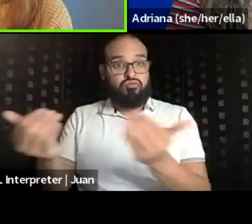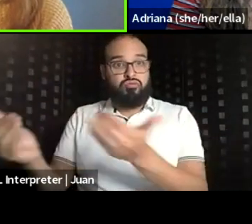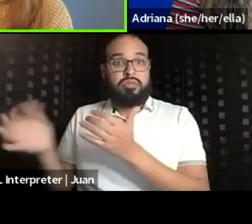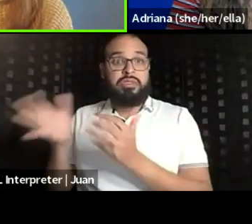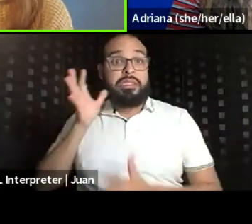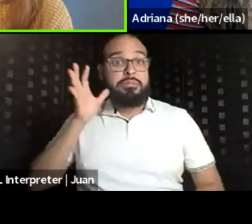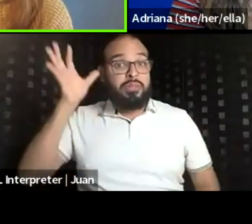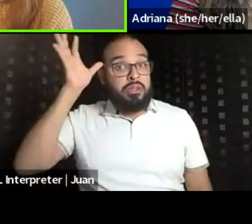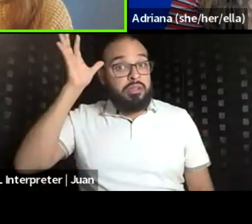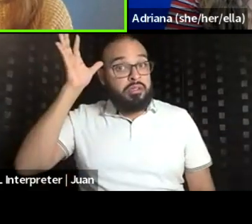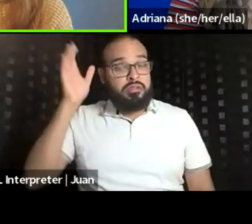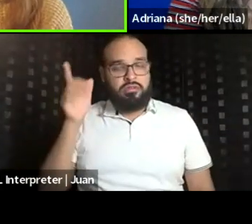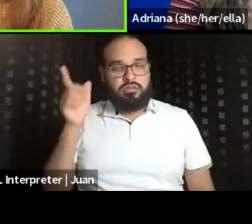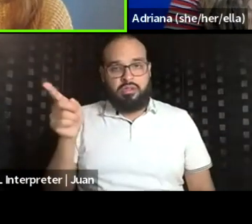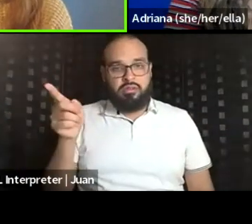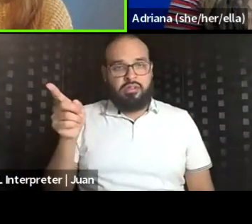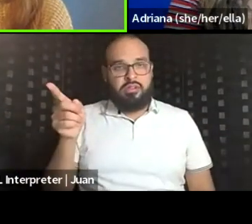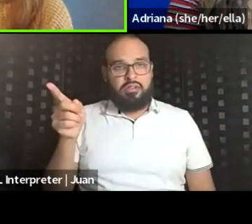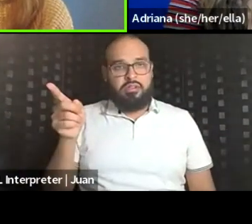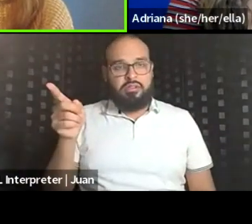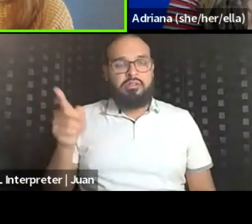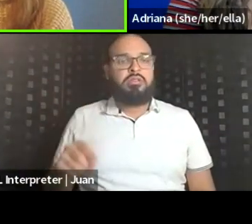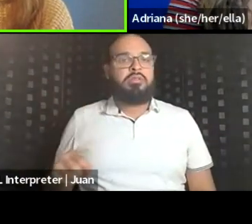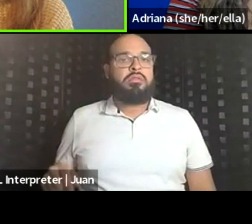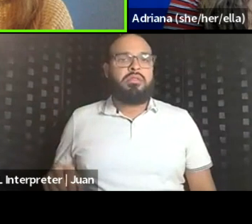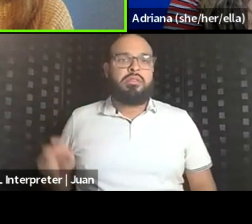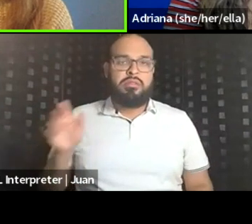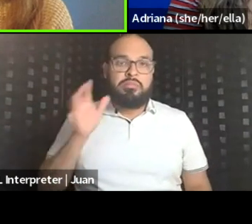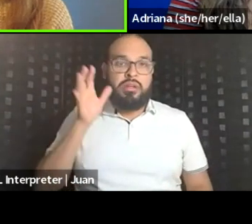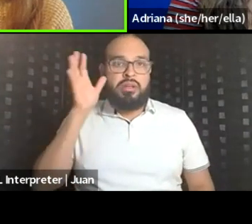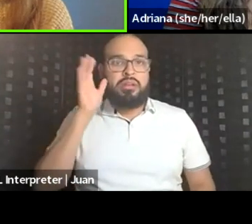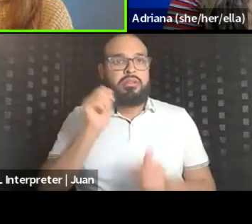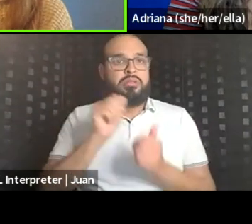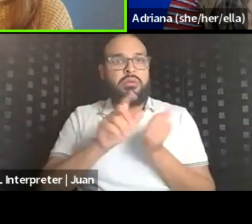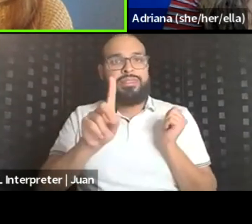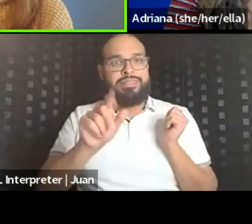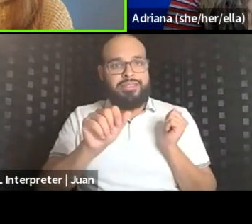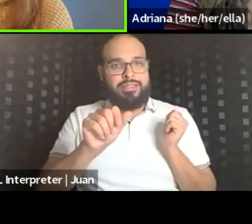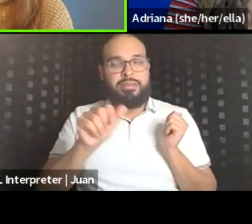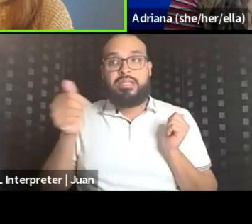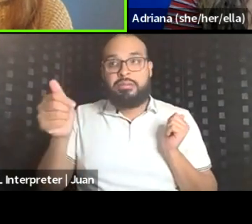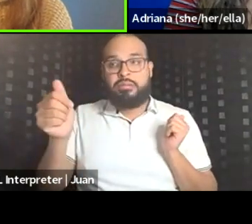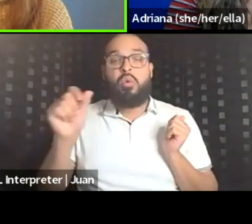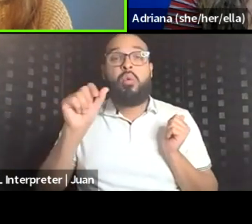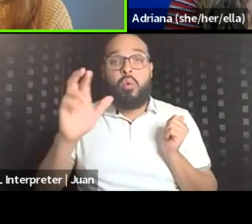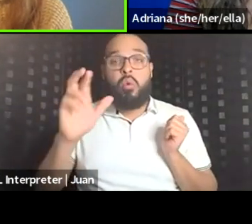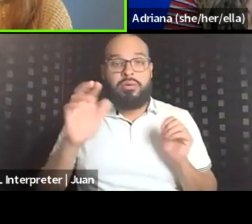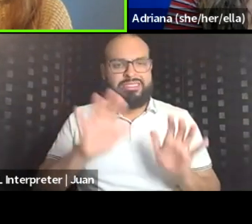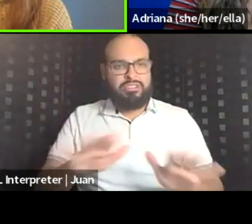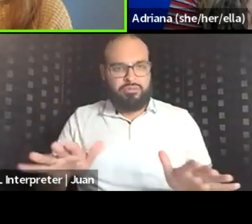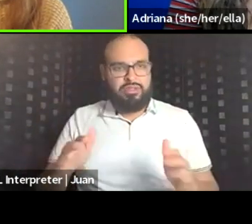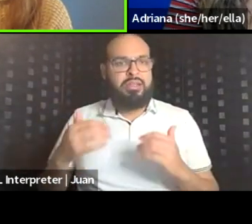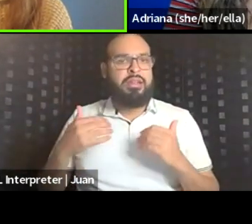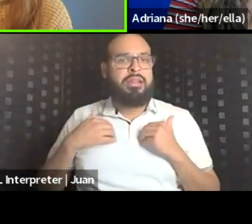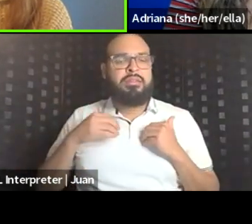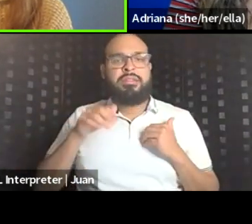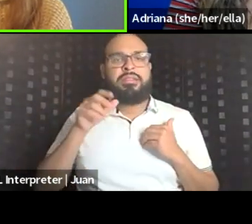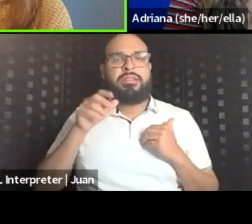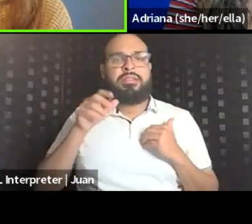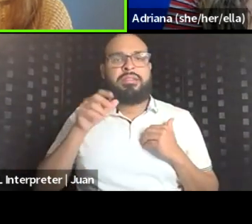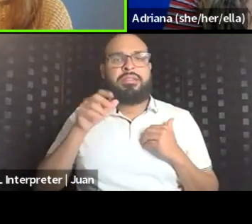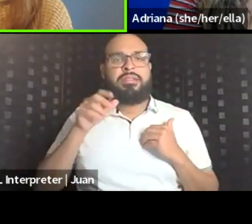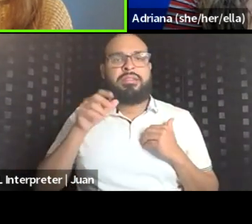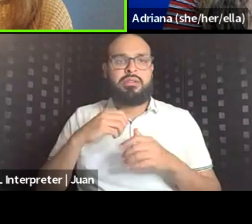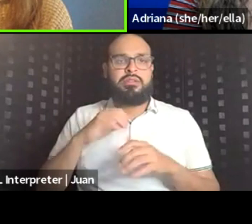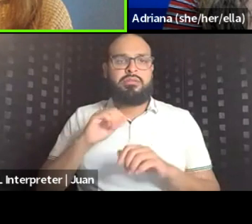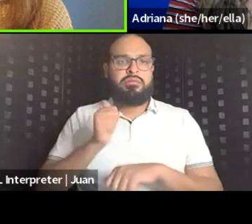gathering parents, either with disabilities, or with children with disabilities, to create more affinity spaces throughout next